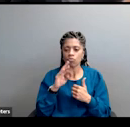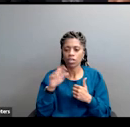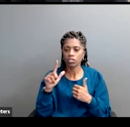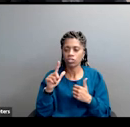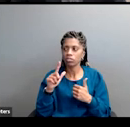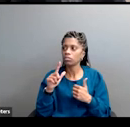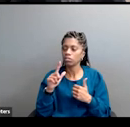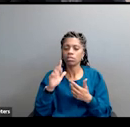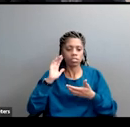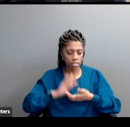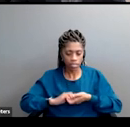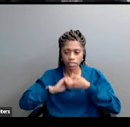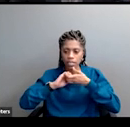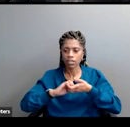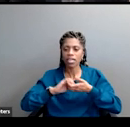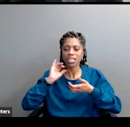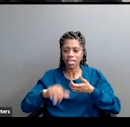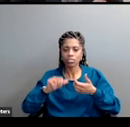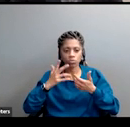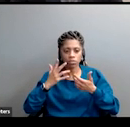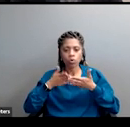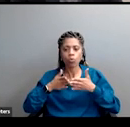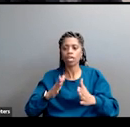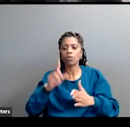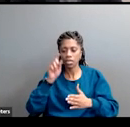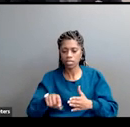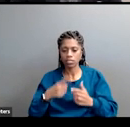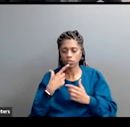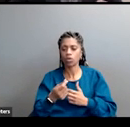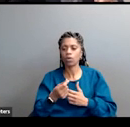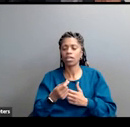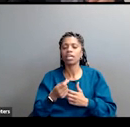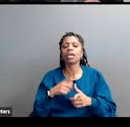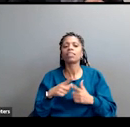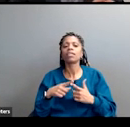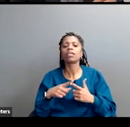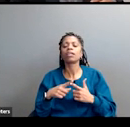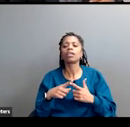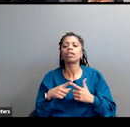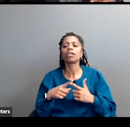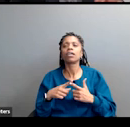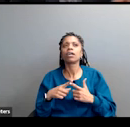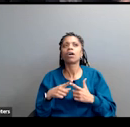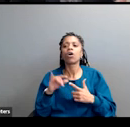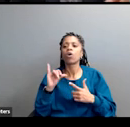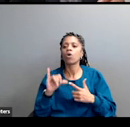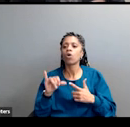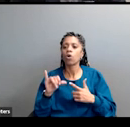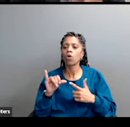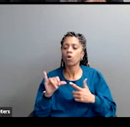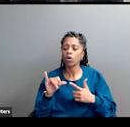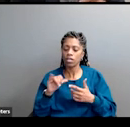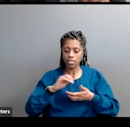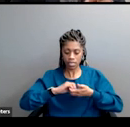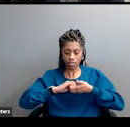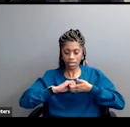the route forward, then people are much more open to the idea that solidarity is going to require rejecting division